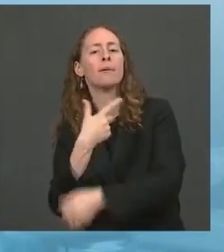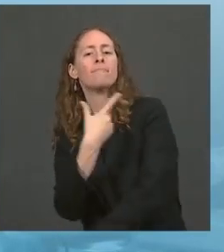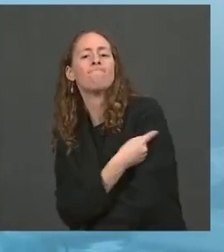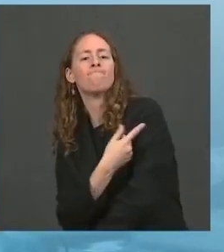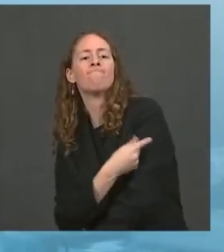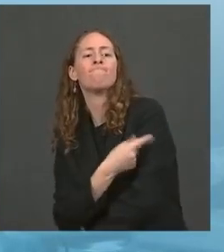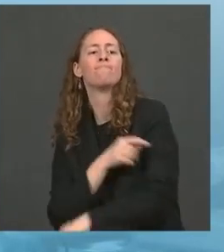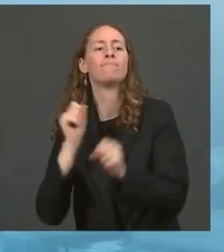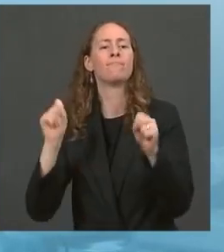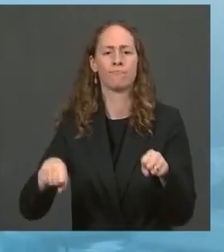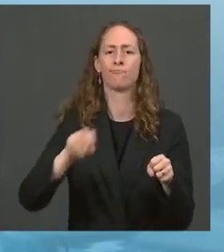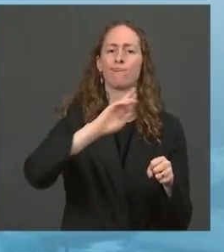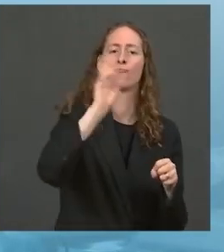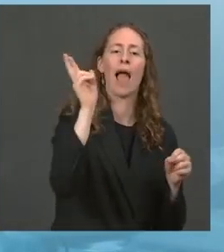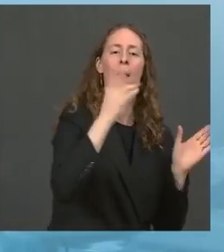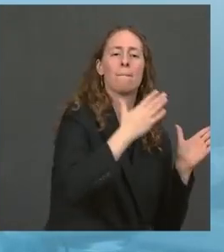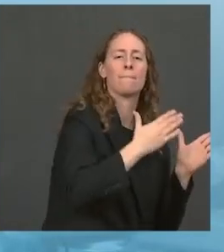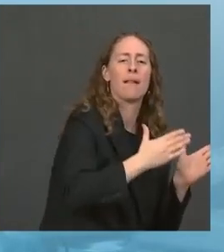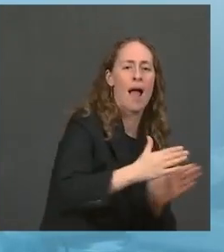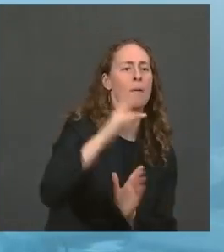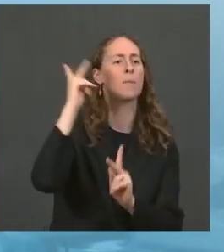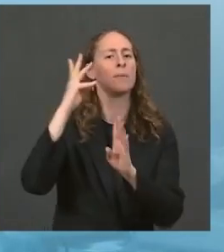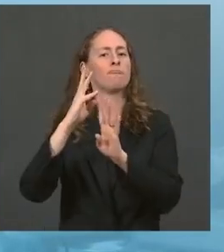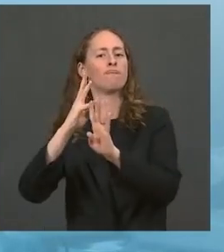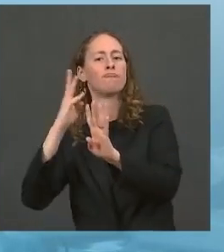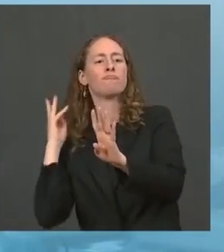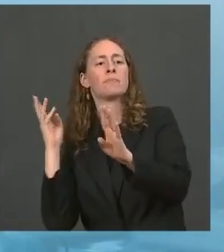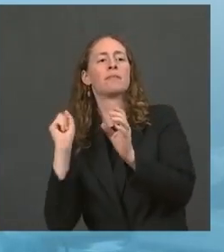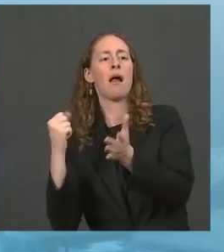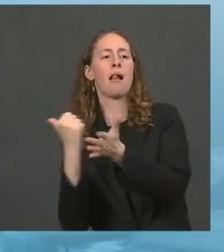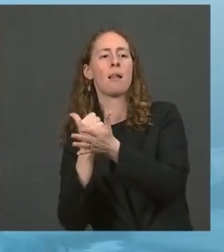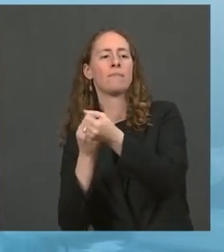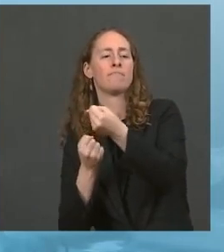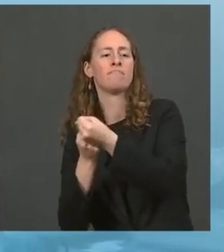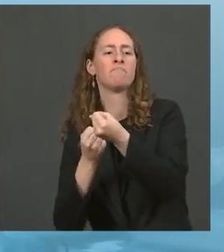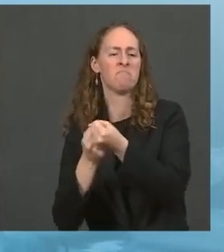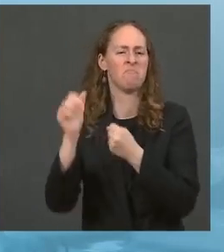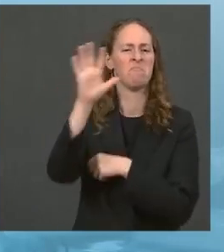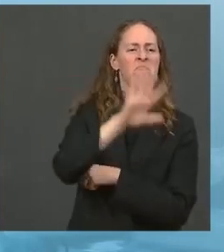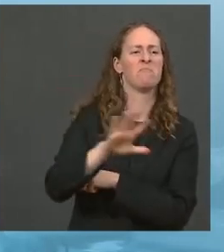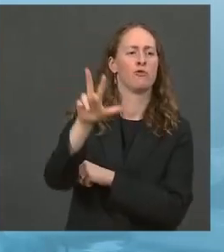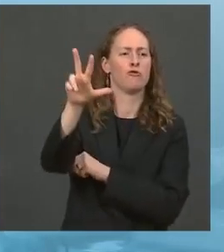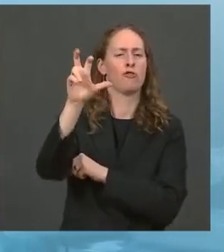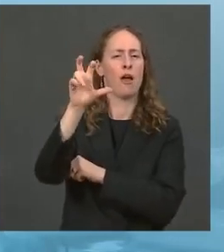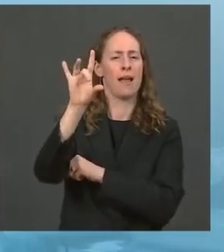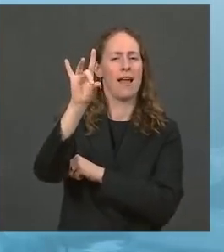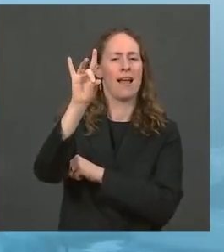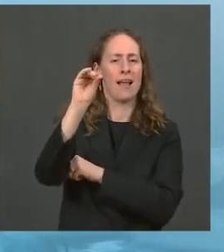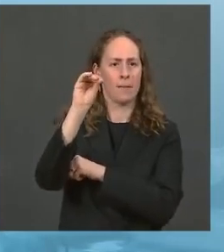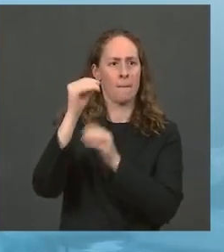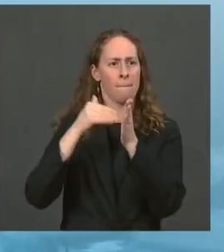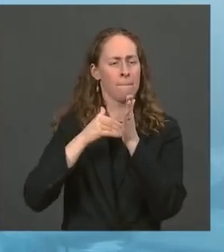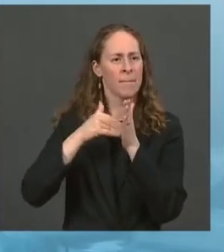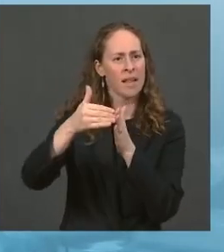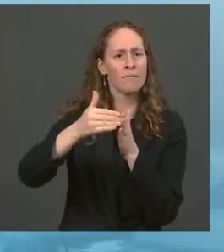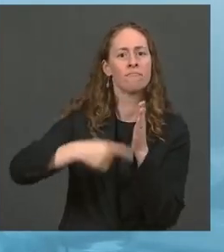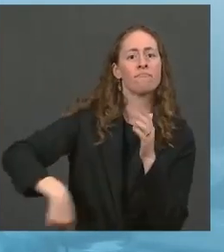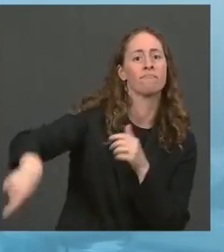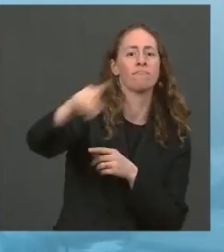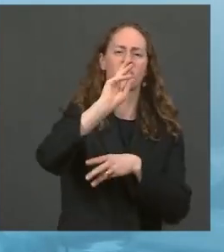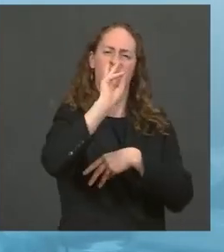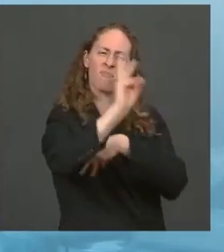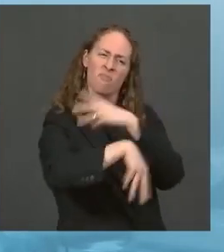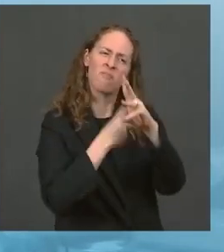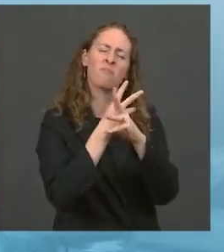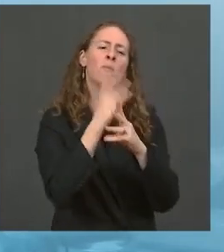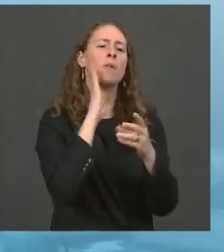more than $380 million to assist in the Global Vaccine Alliance to further